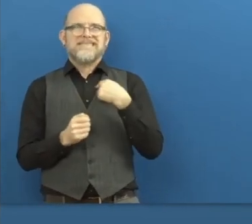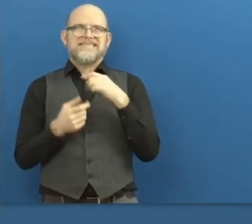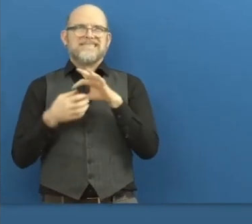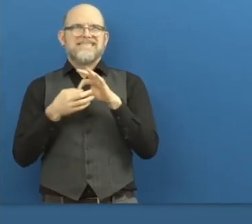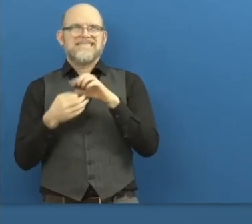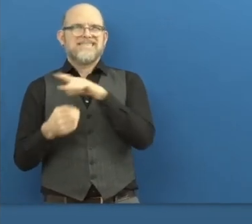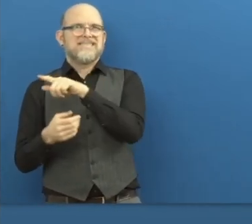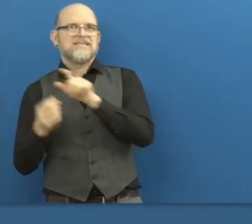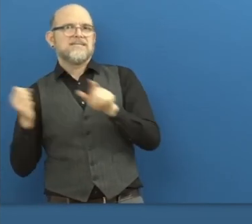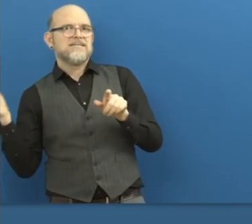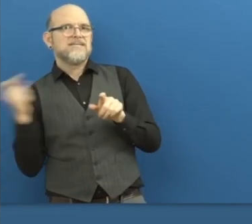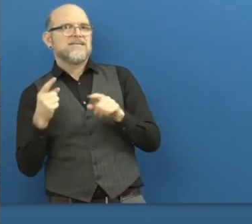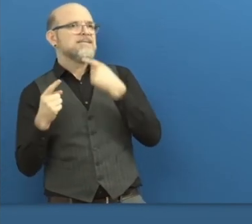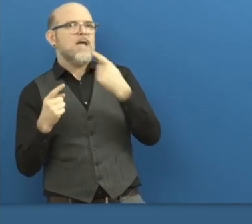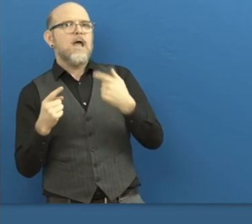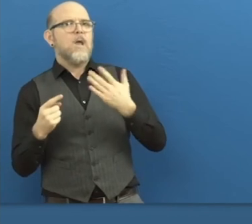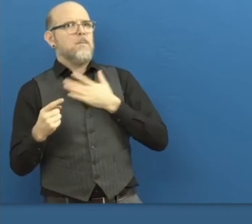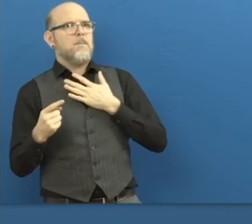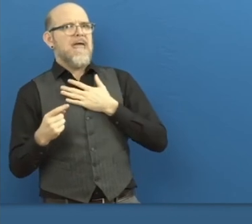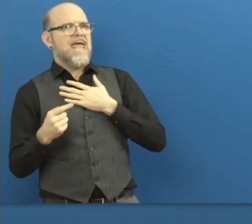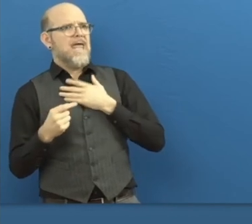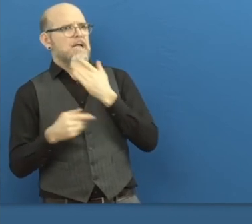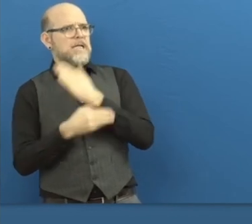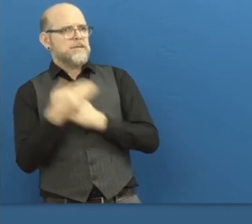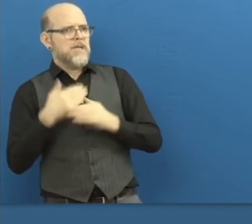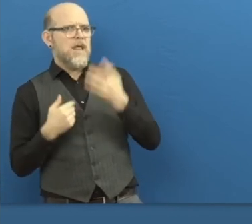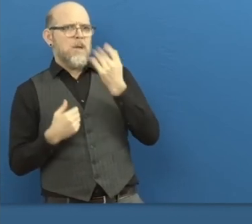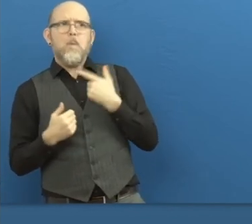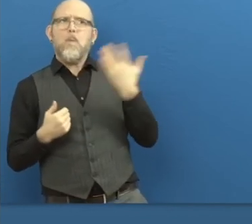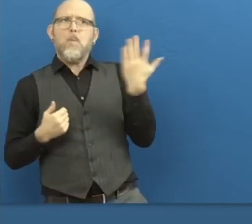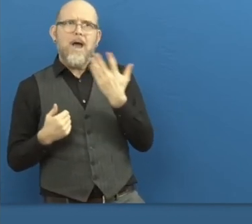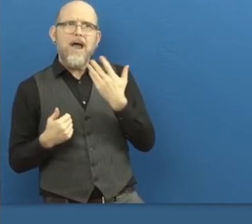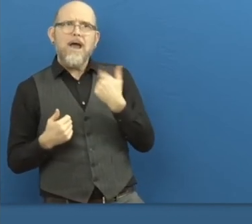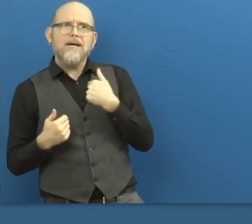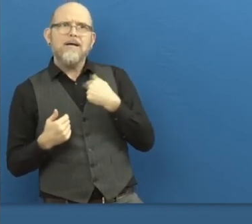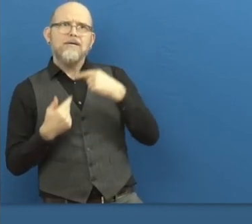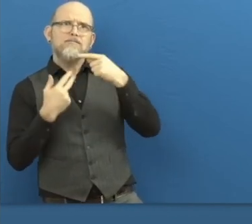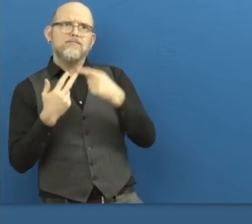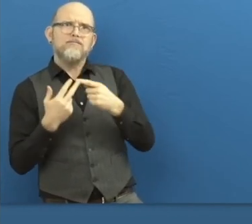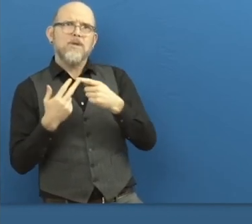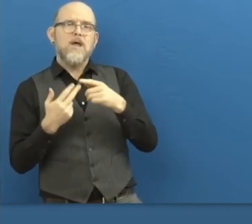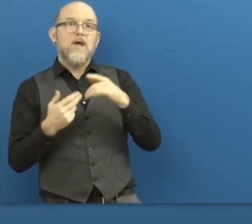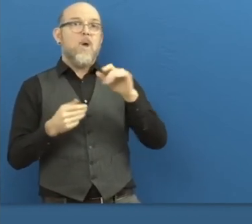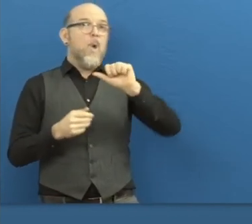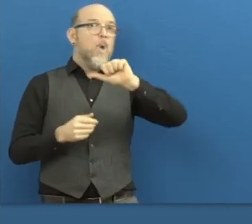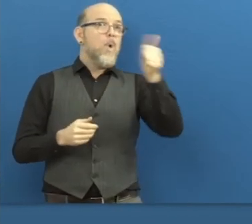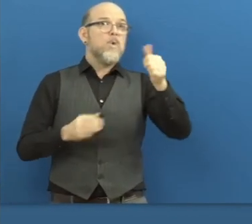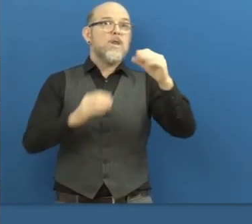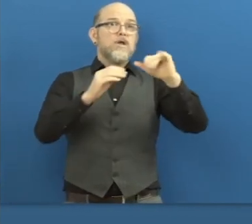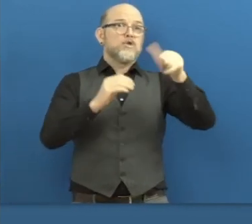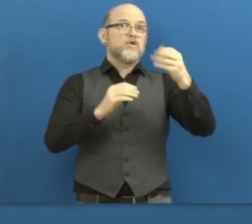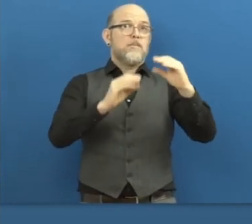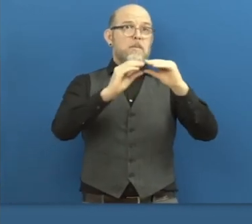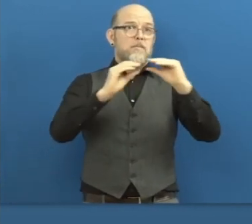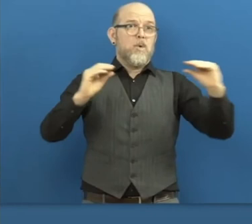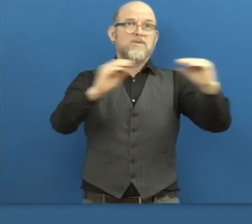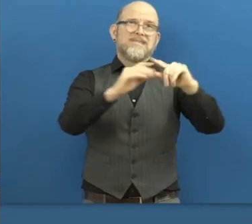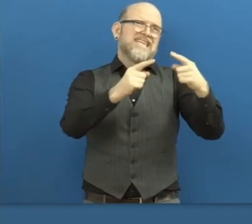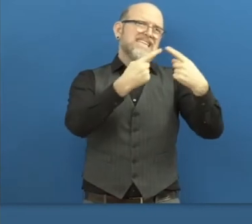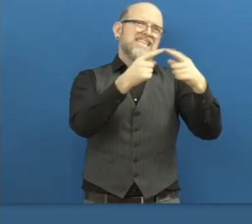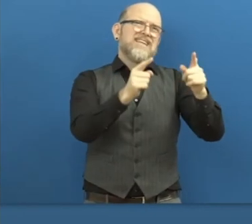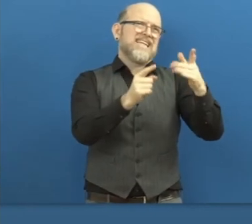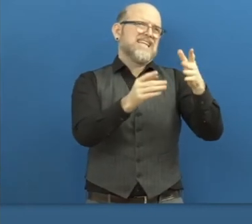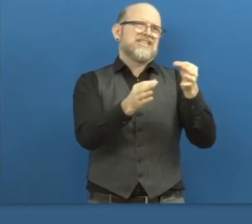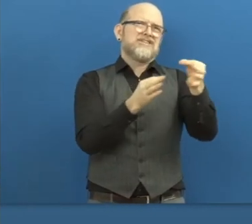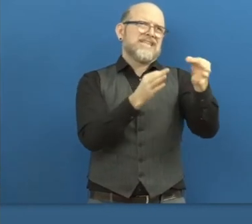other job boards, as long as it's not like that, it's very important to have this in place. And Sydney, from our experience,